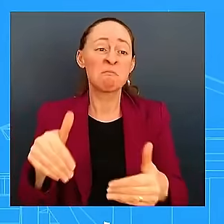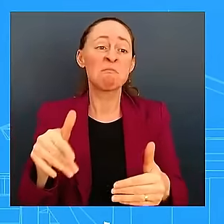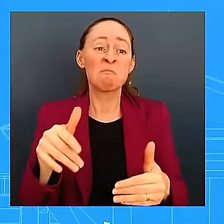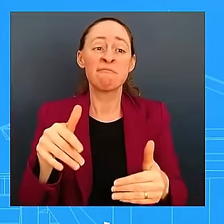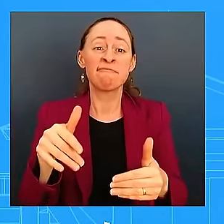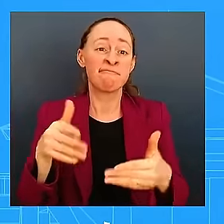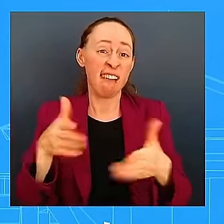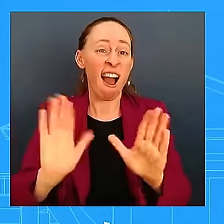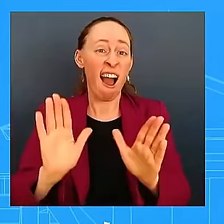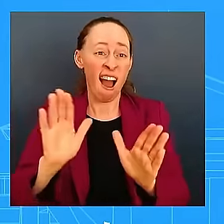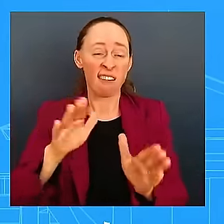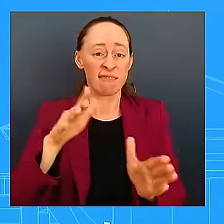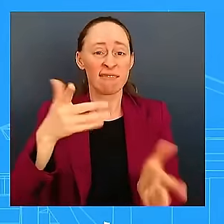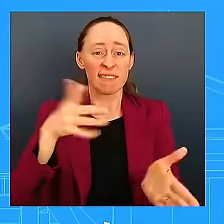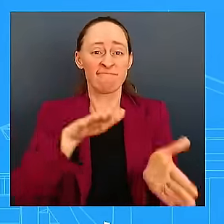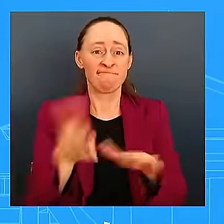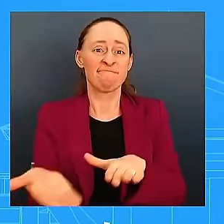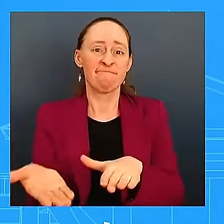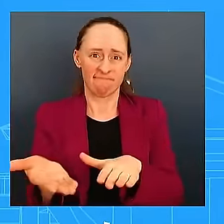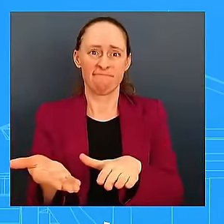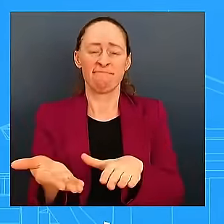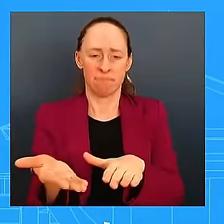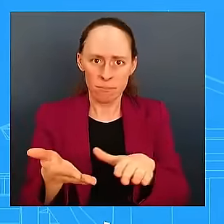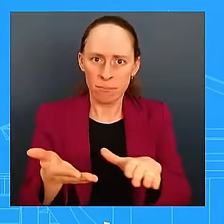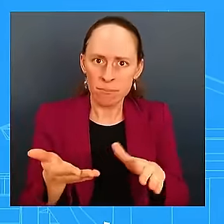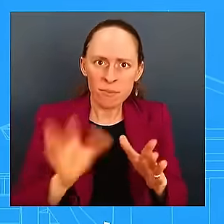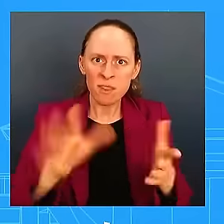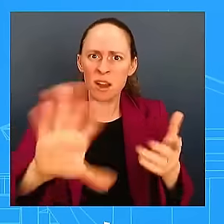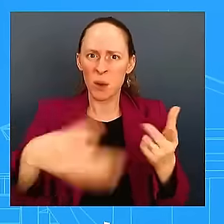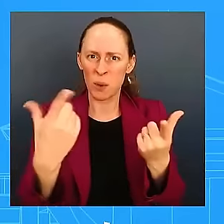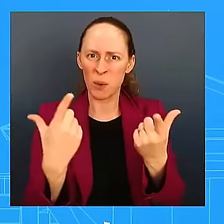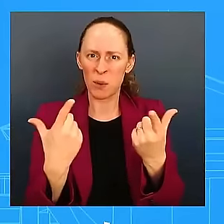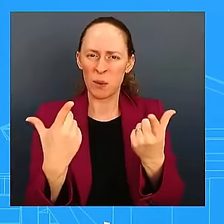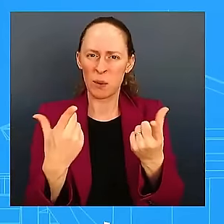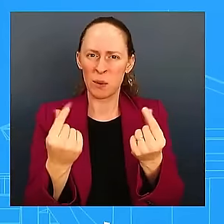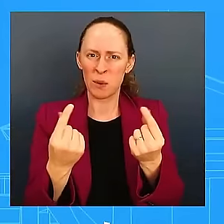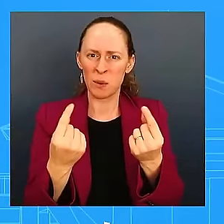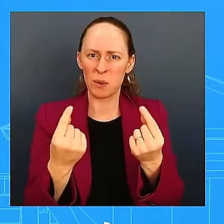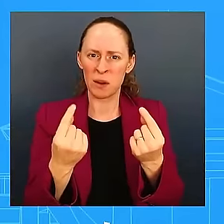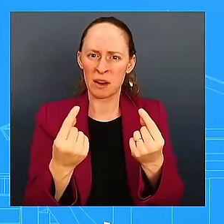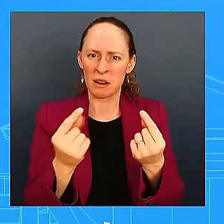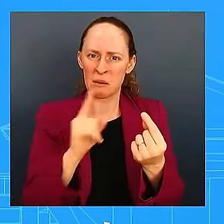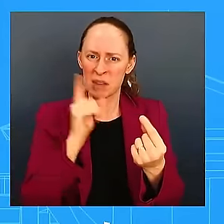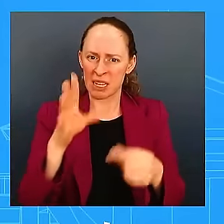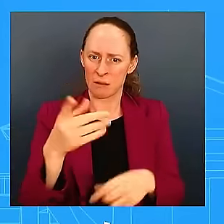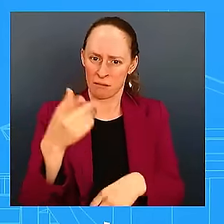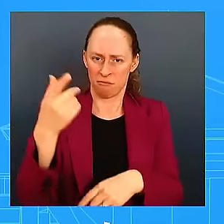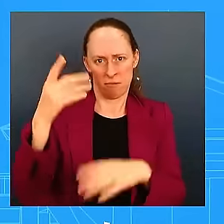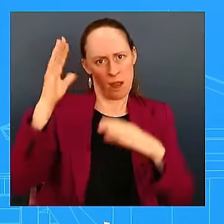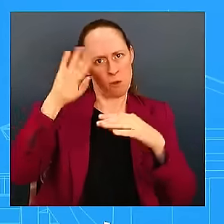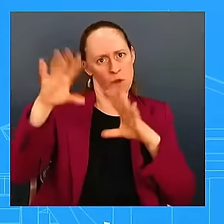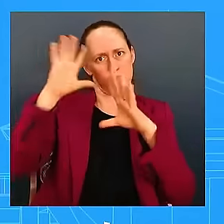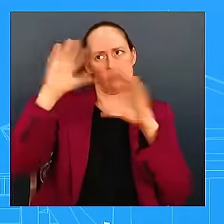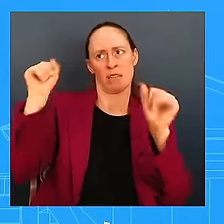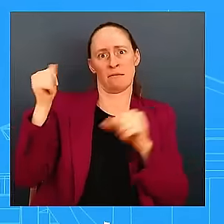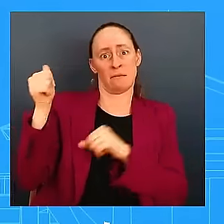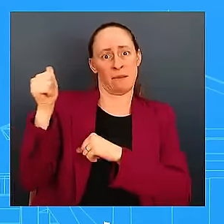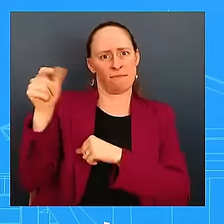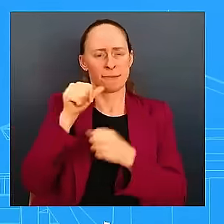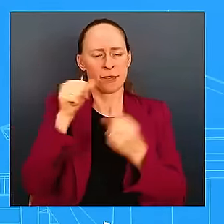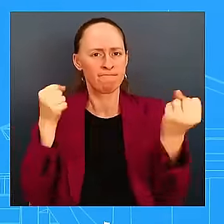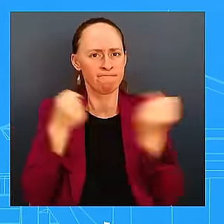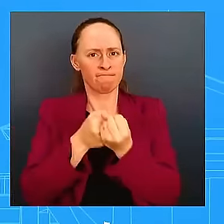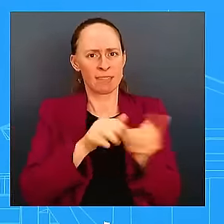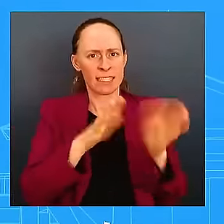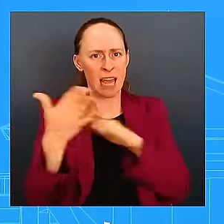penalty, what does he personally think of Williams' execution? So, obviously, I can't speak to this case specifically. I can't do that